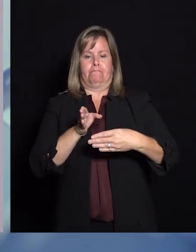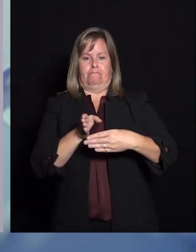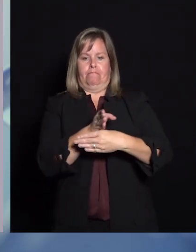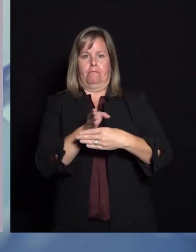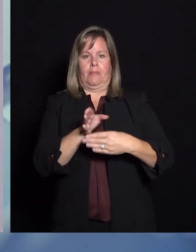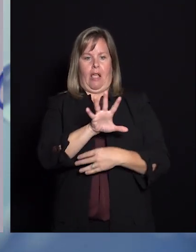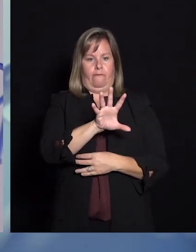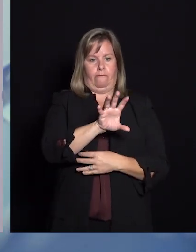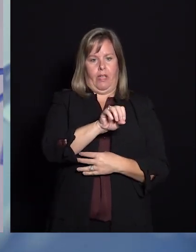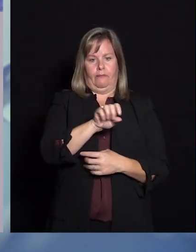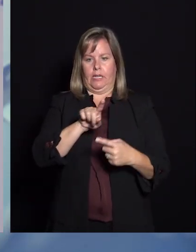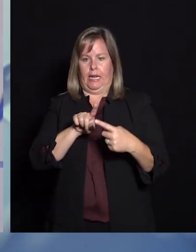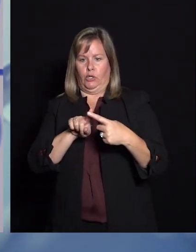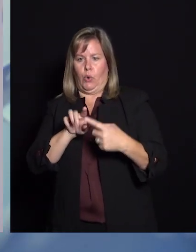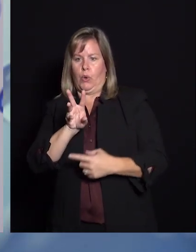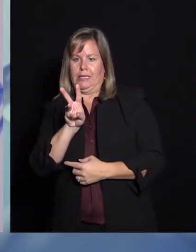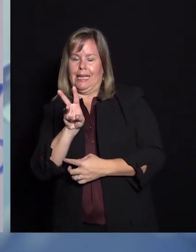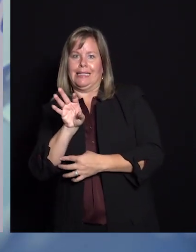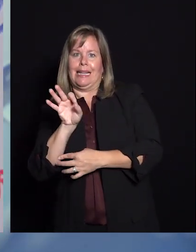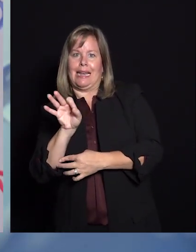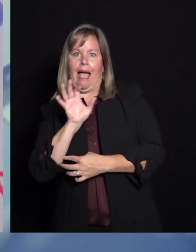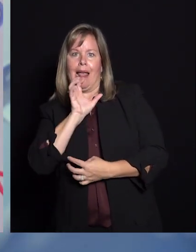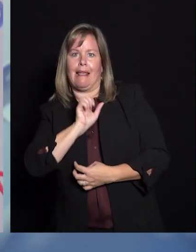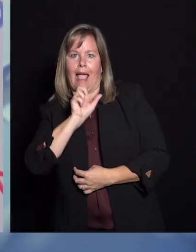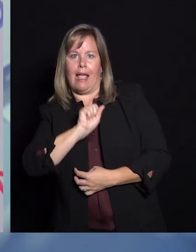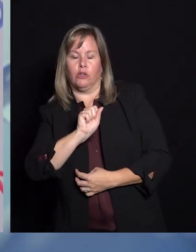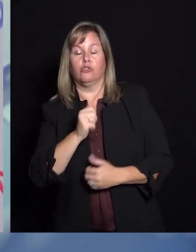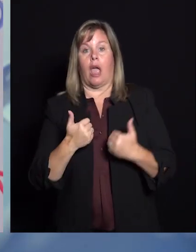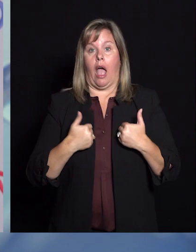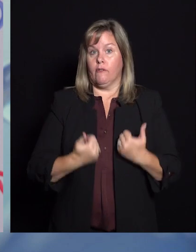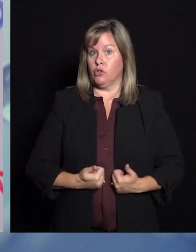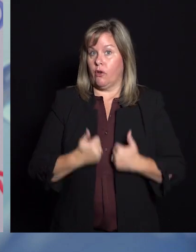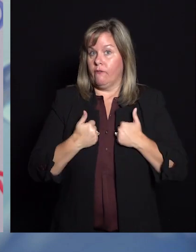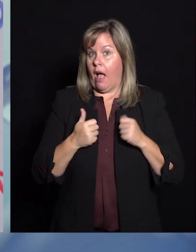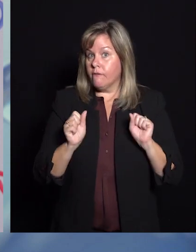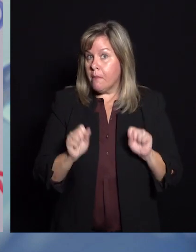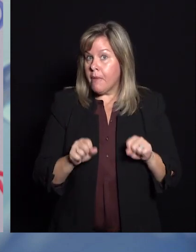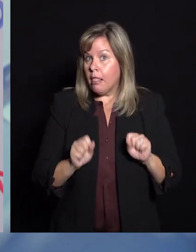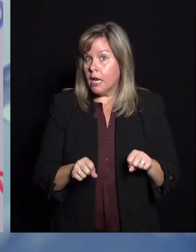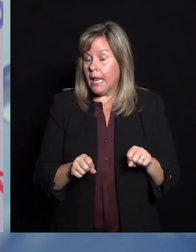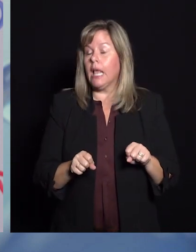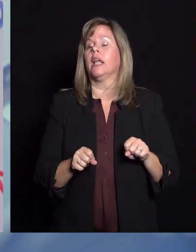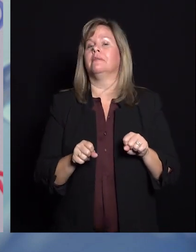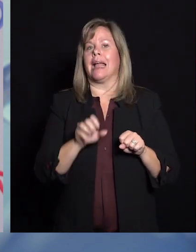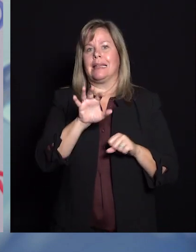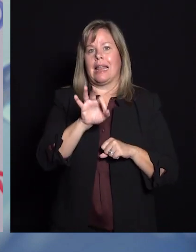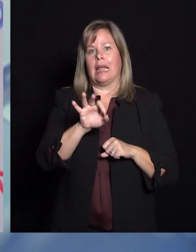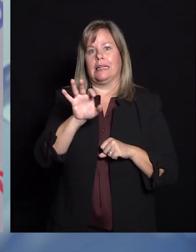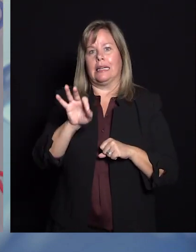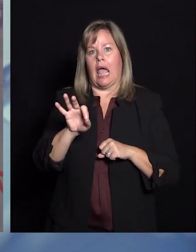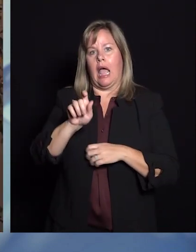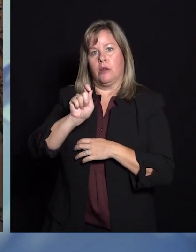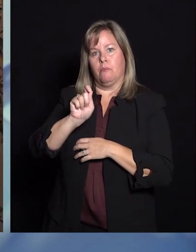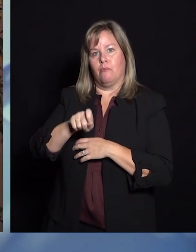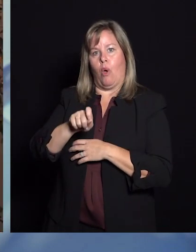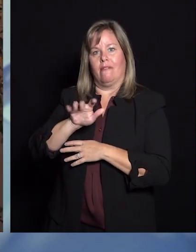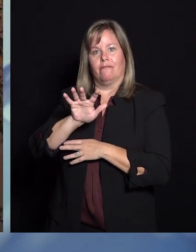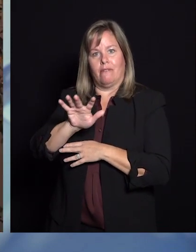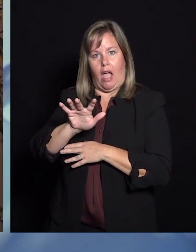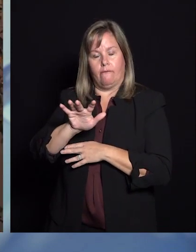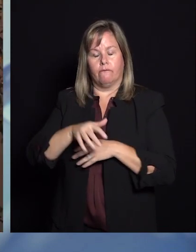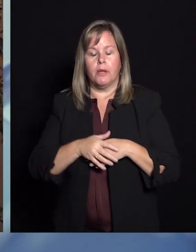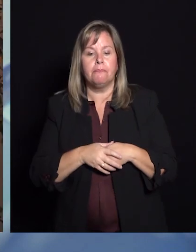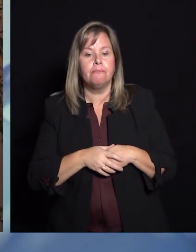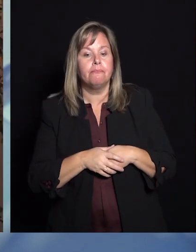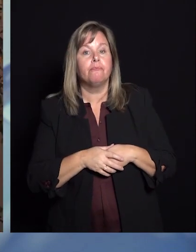50 to 69 year old age bracket have a survivability rate of 99.5 percent. And